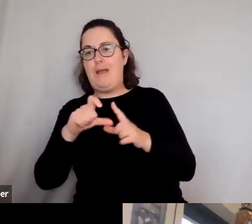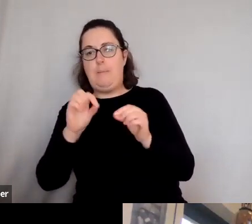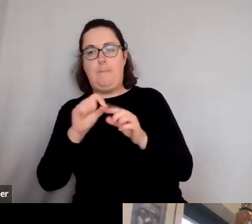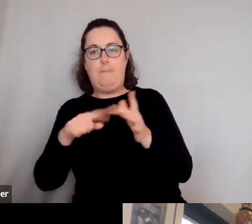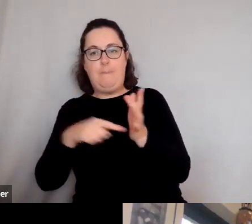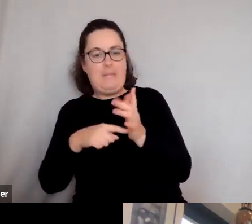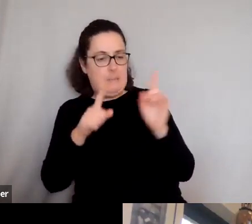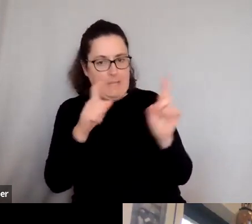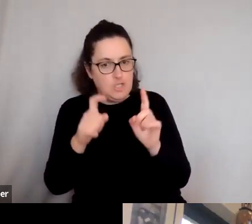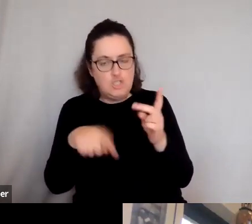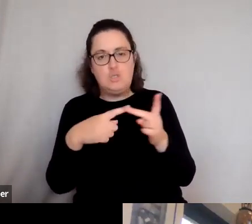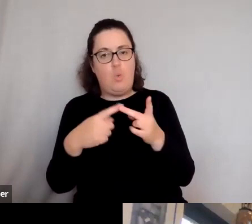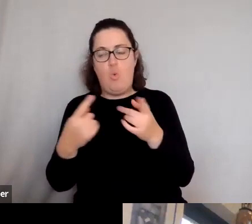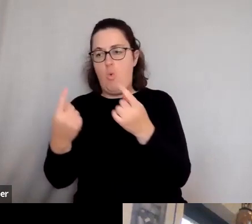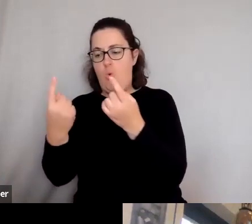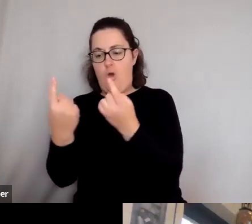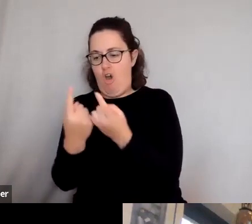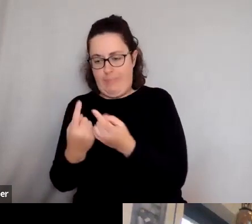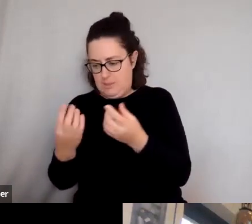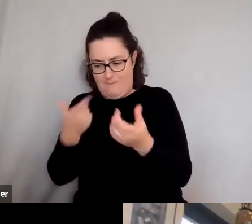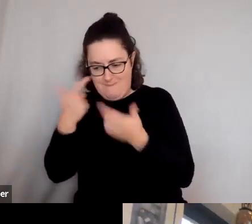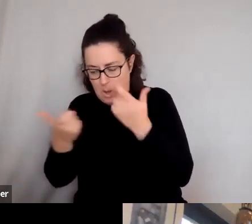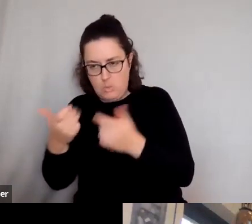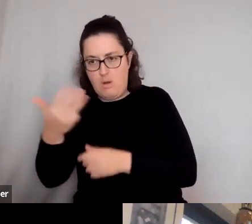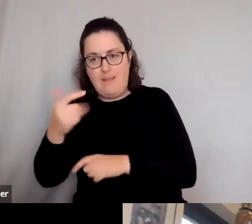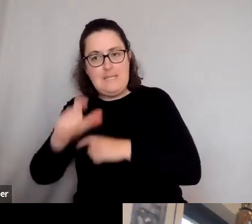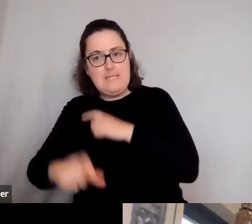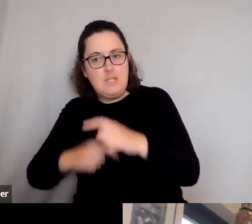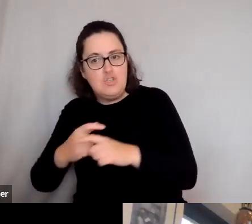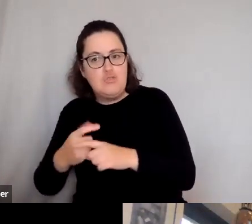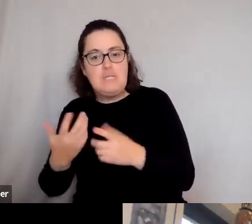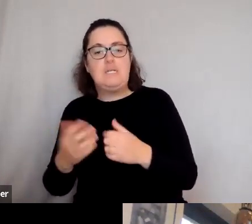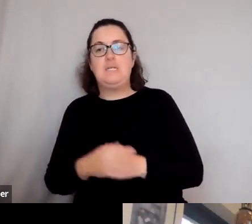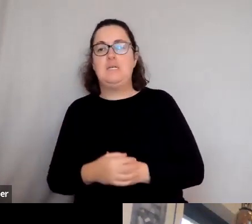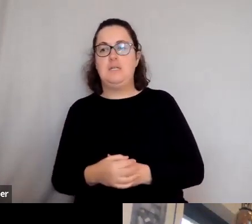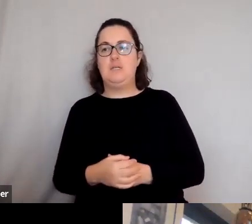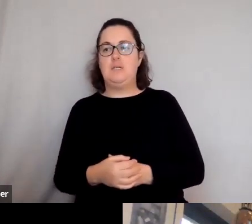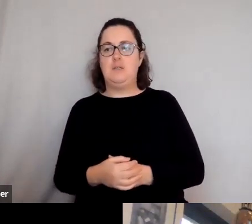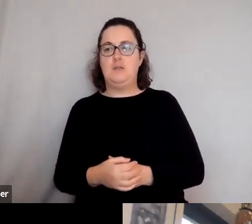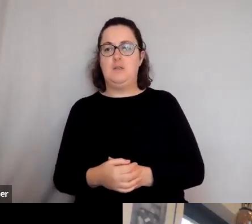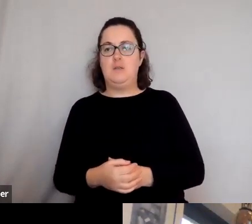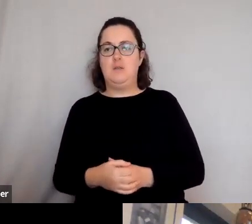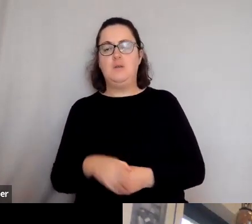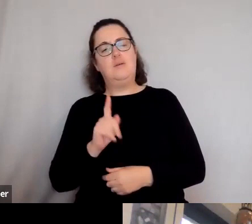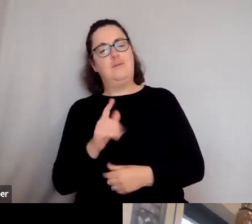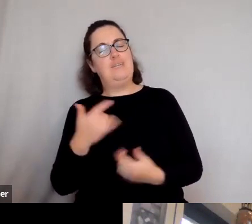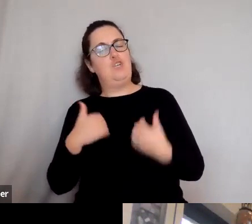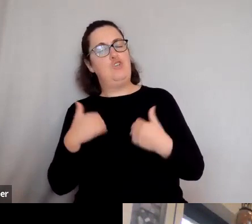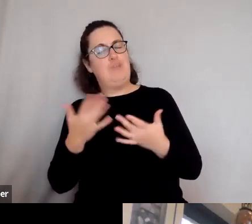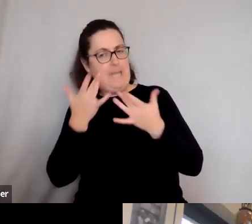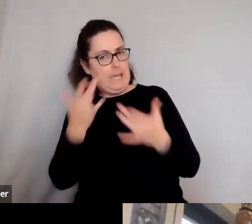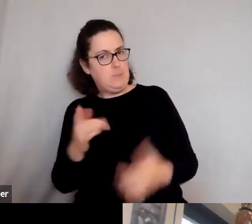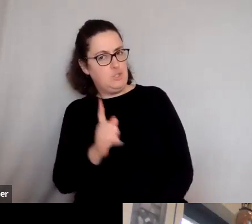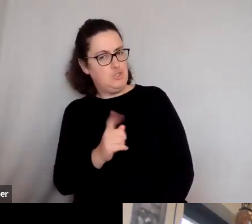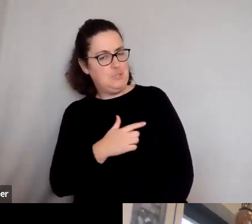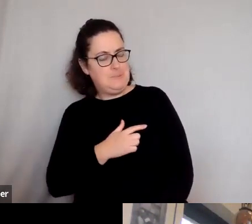art from the 19th century, it's just come alive. What I thought was very interesting about that show is in some ways it